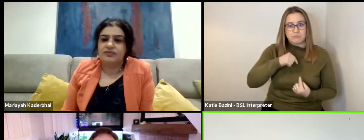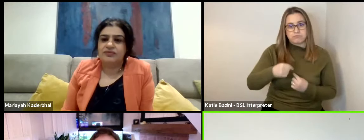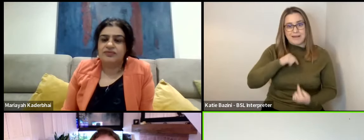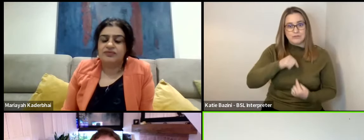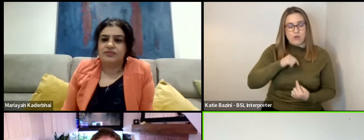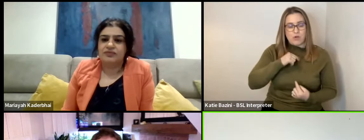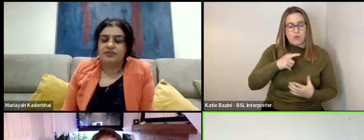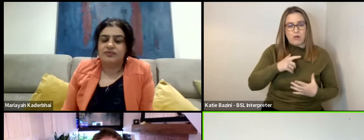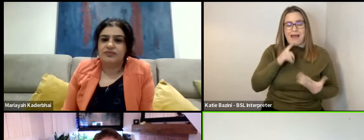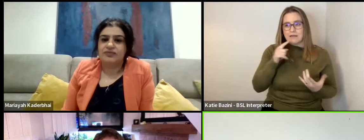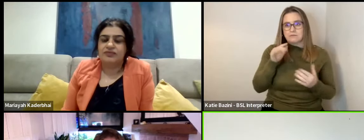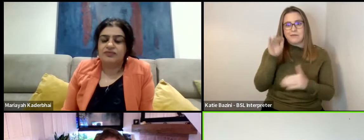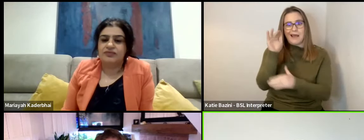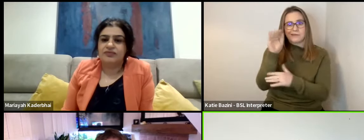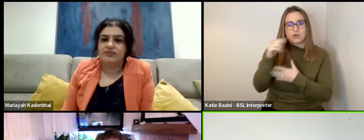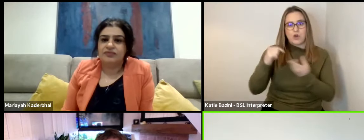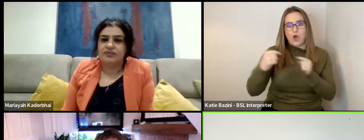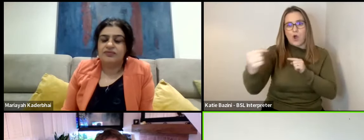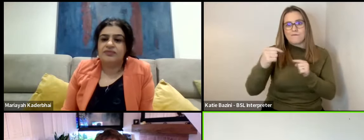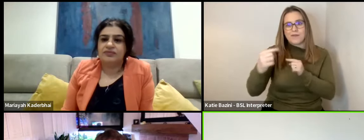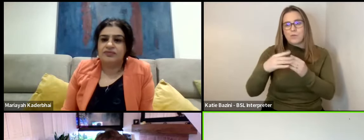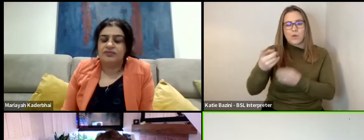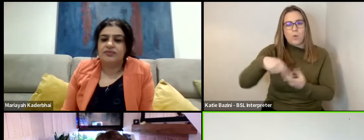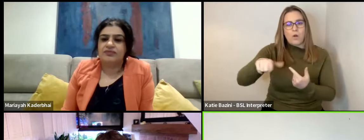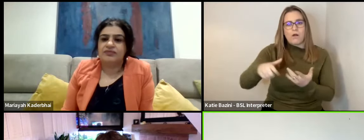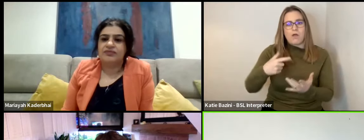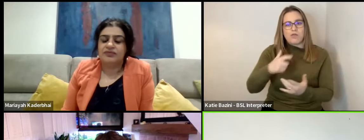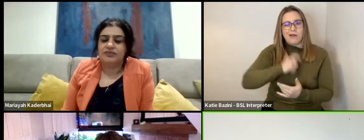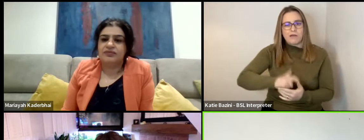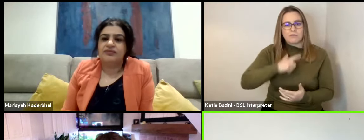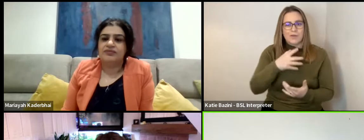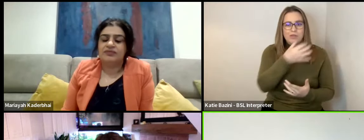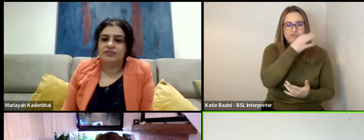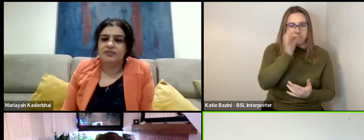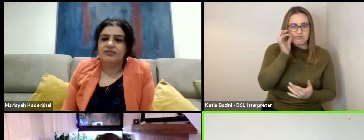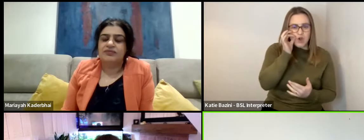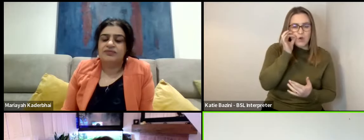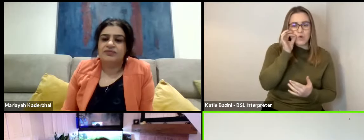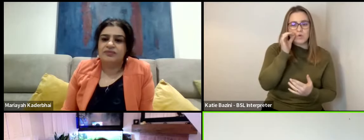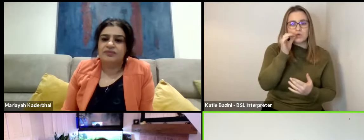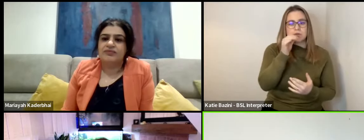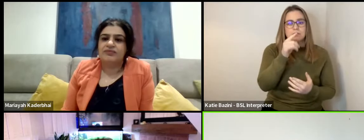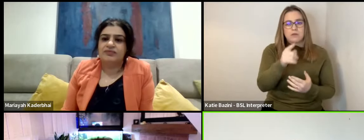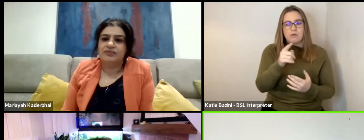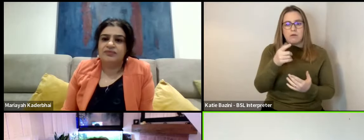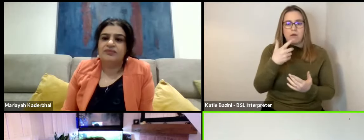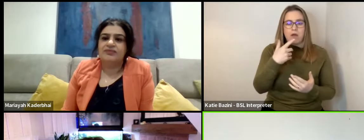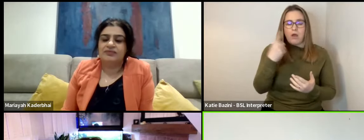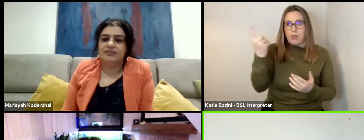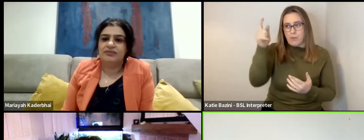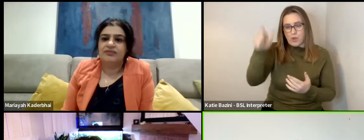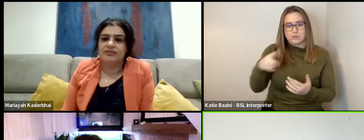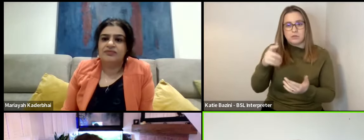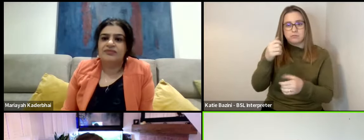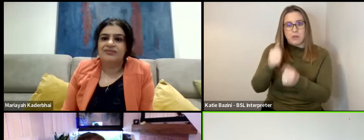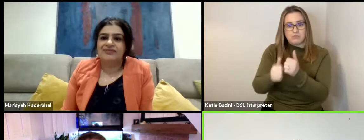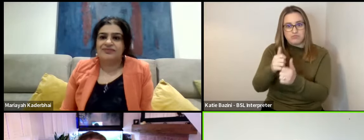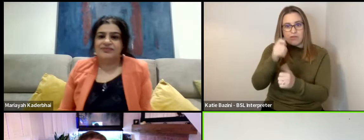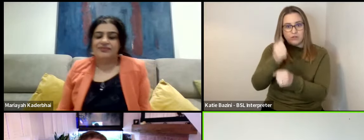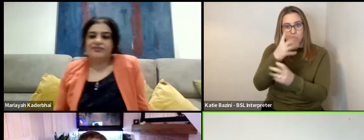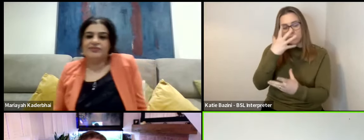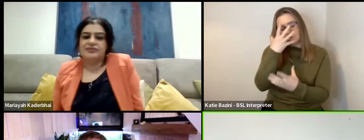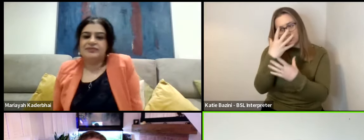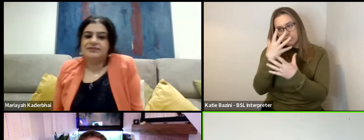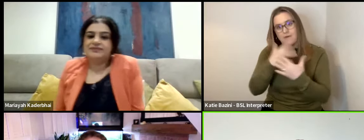causes within the main quartet of characters. Rose, the sparkeep in town that his brother George falls in love with and her son, Peter.